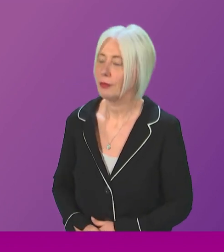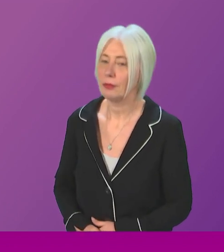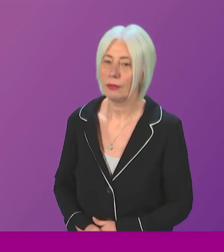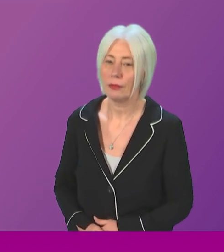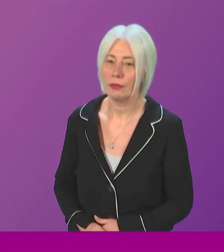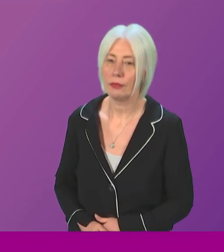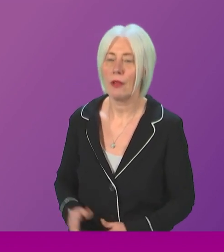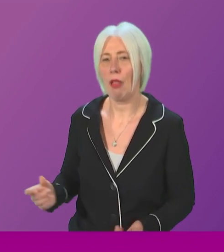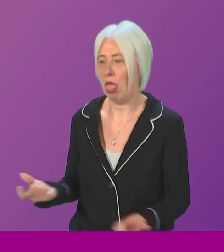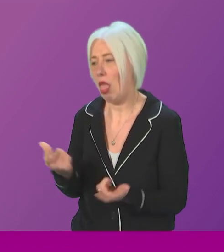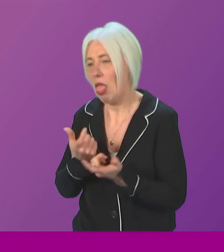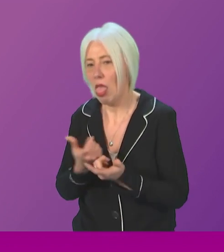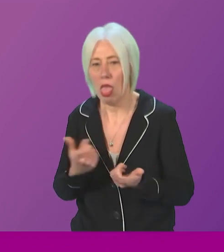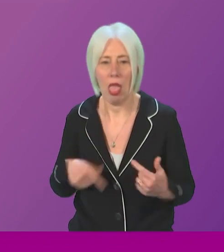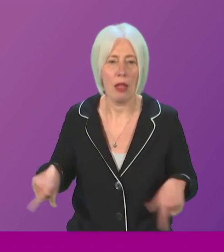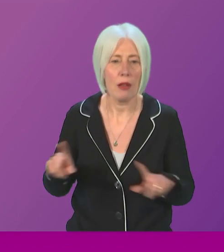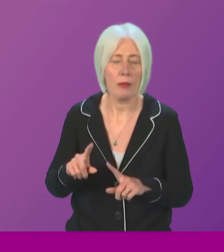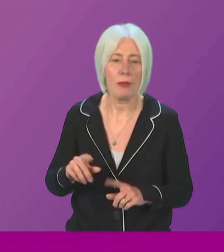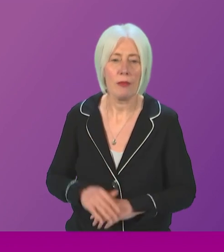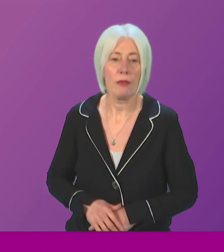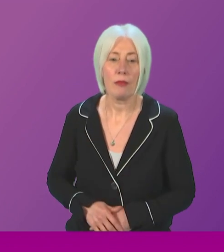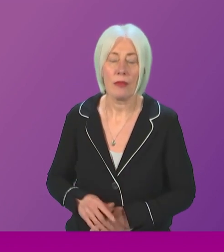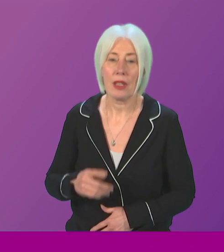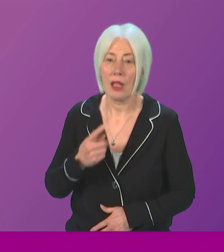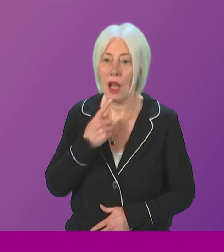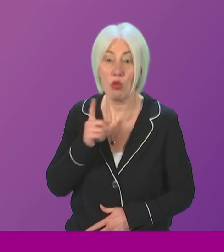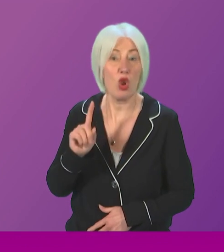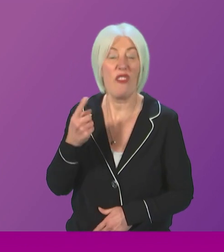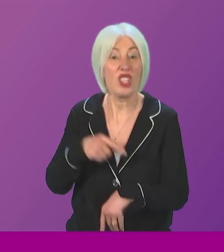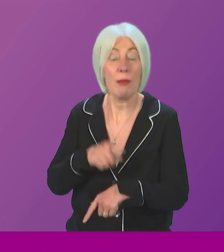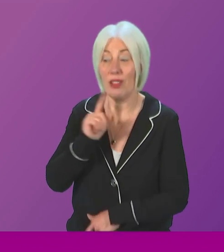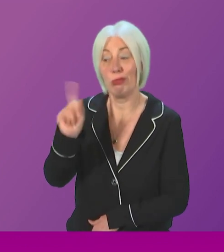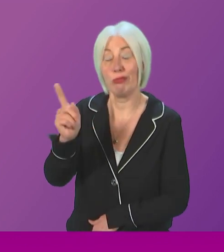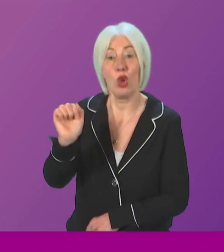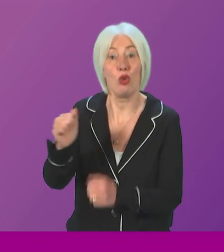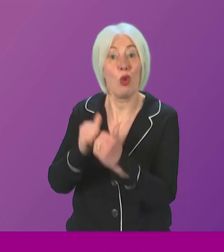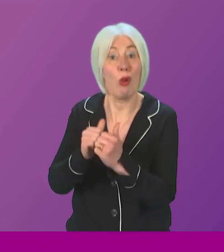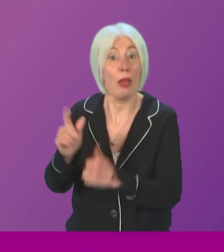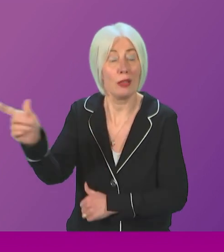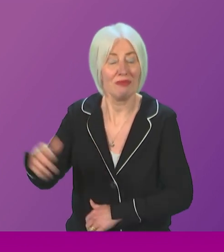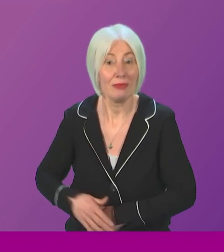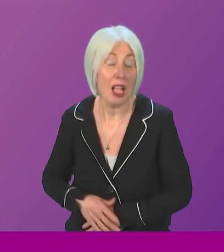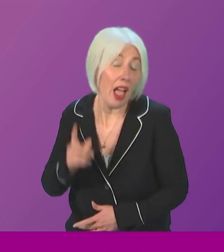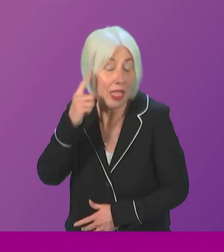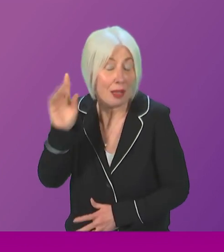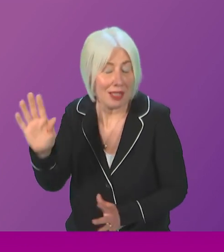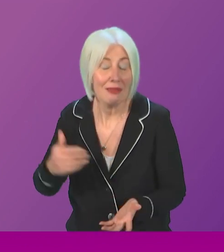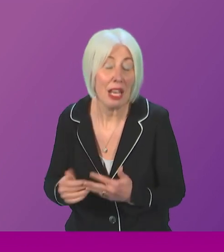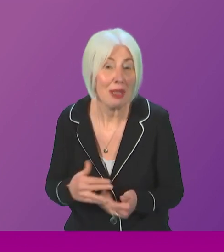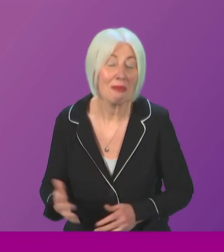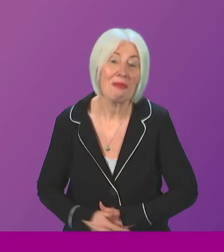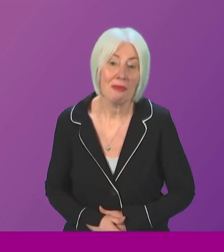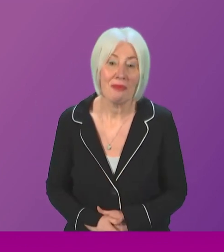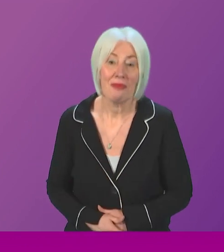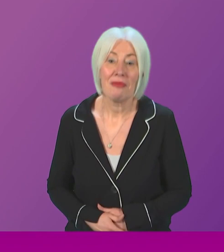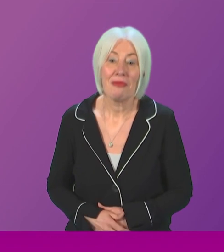I've got a feeling, Deputy President Officer, that's not the first time you've had to tell off your brother, one suspects. But let me actually, at